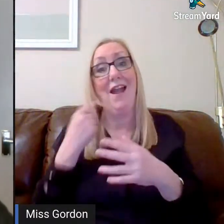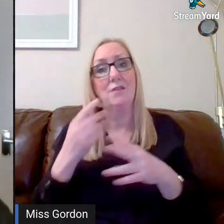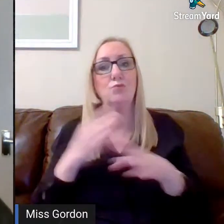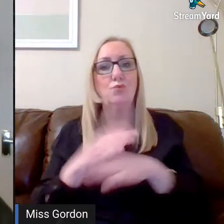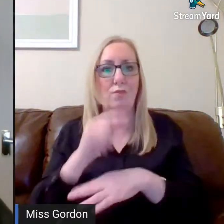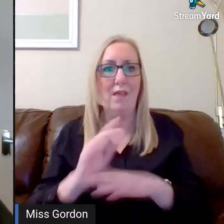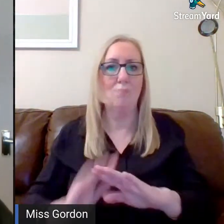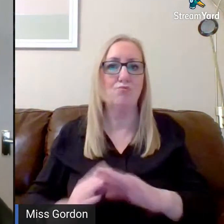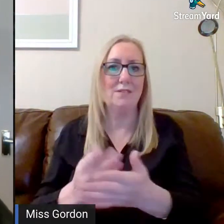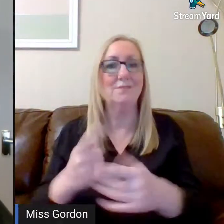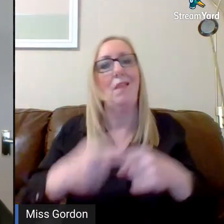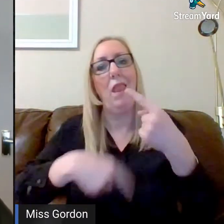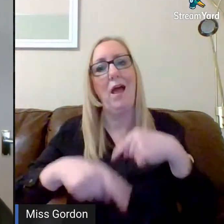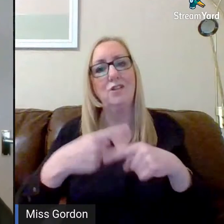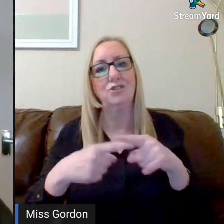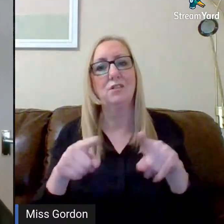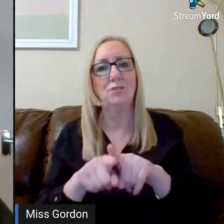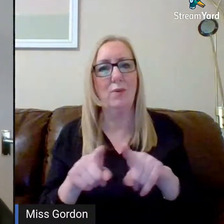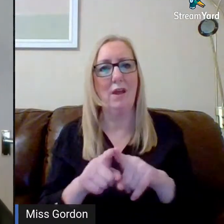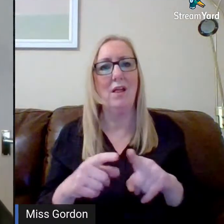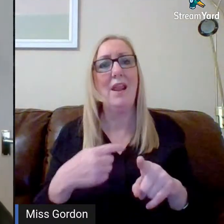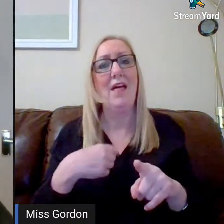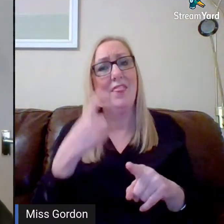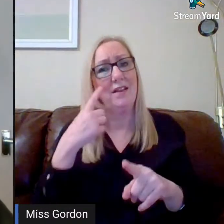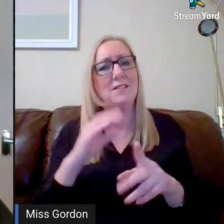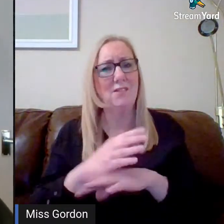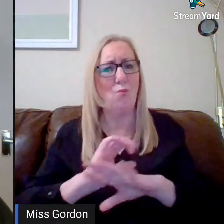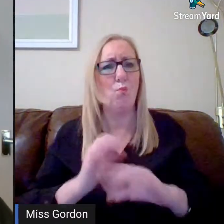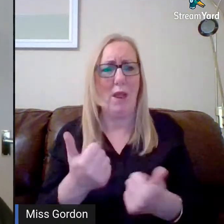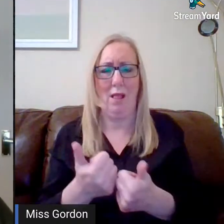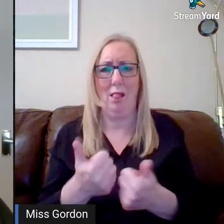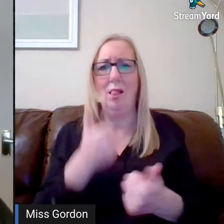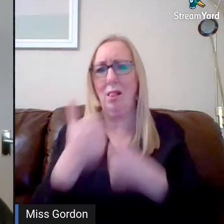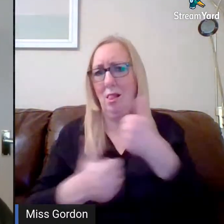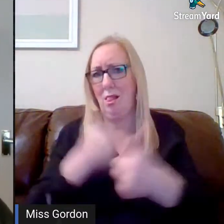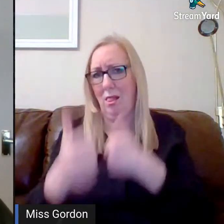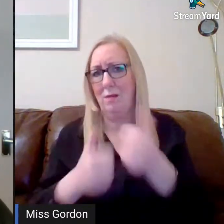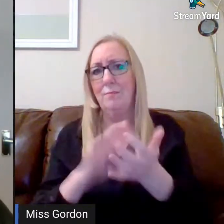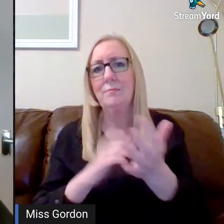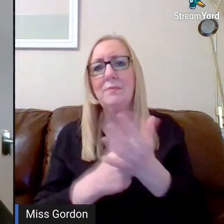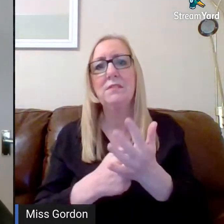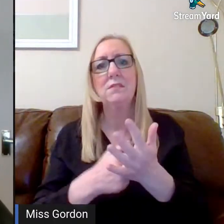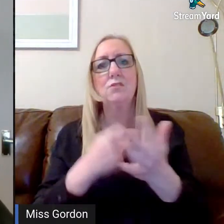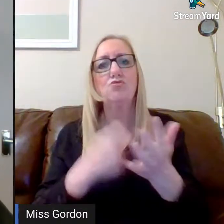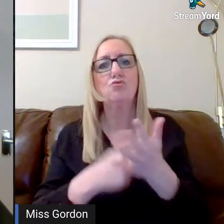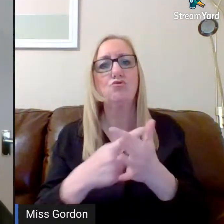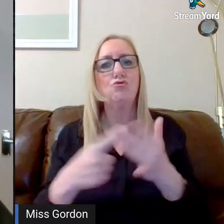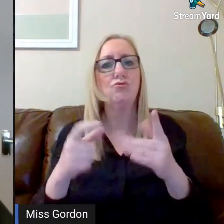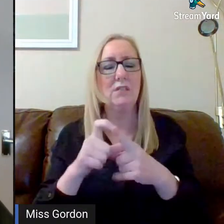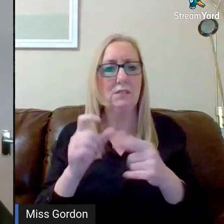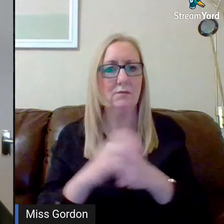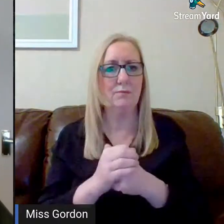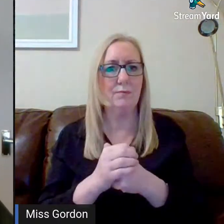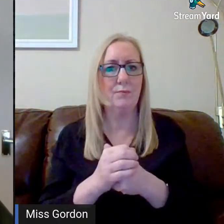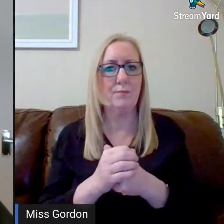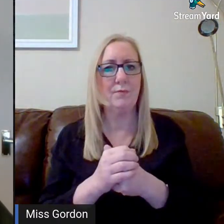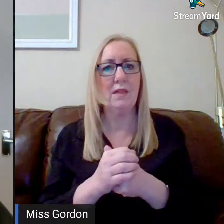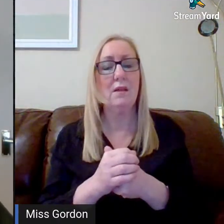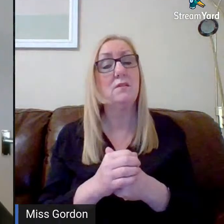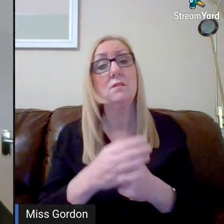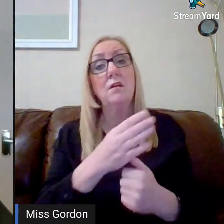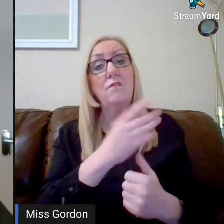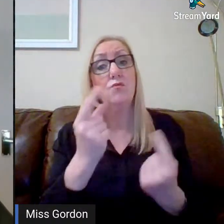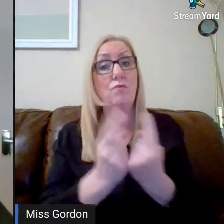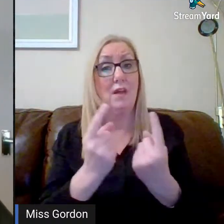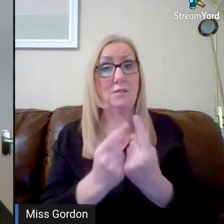last year as well. And I think he has hit the mark. So well done, Mr. Reid. A couple of wee bits and pieces that I've got to go through